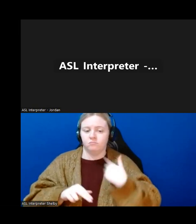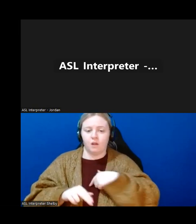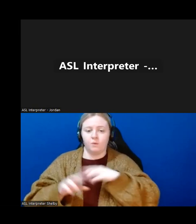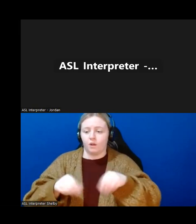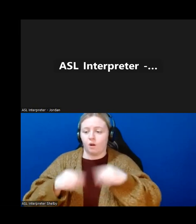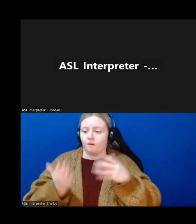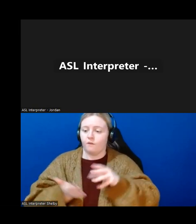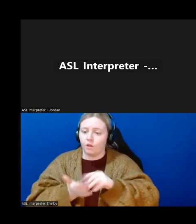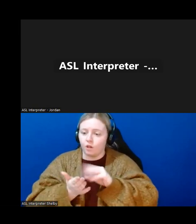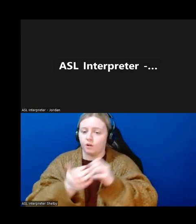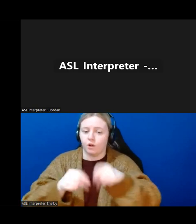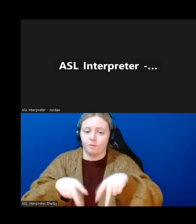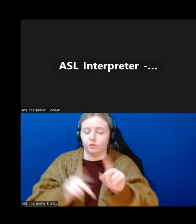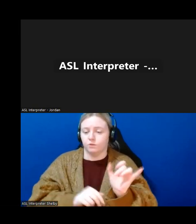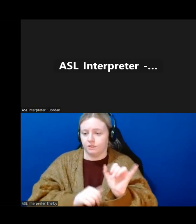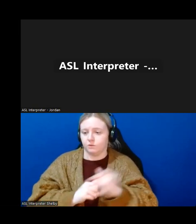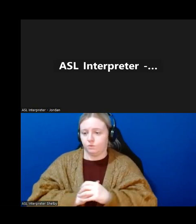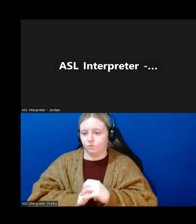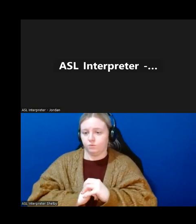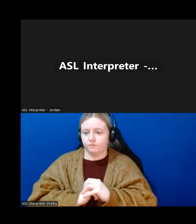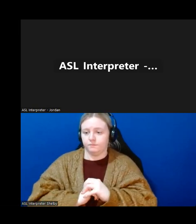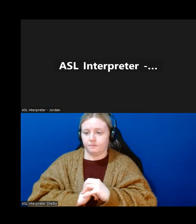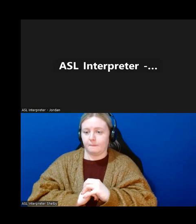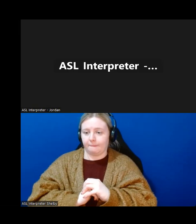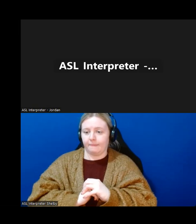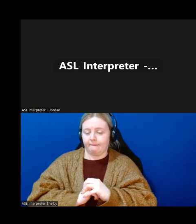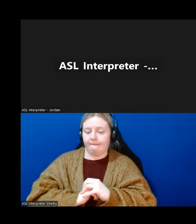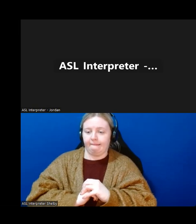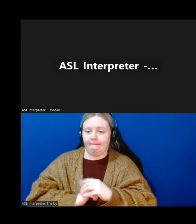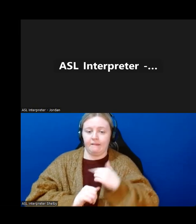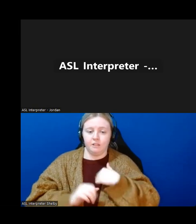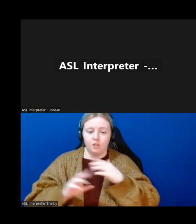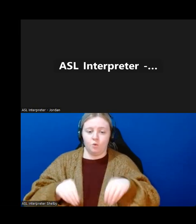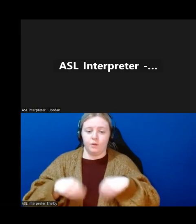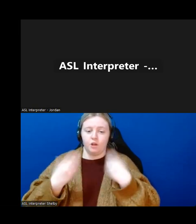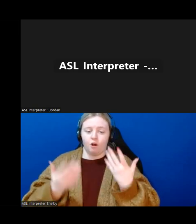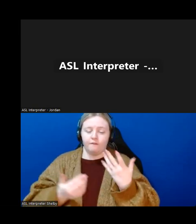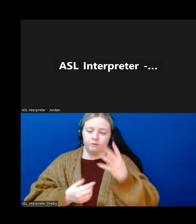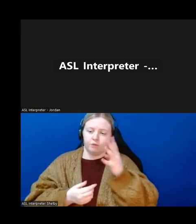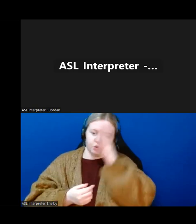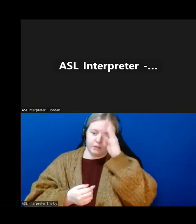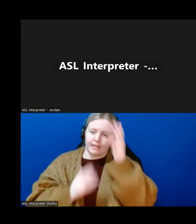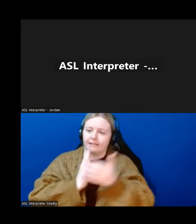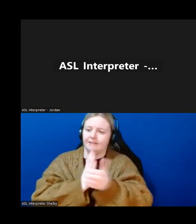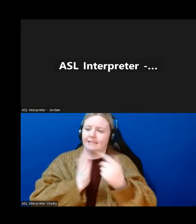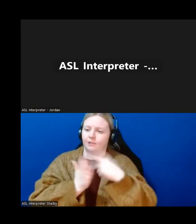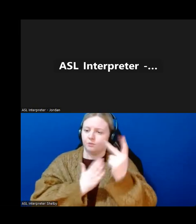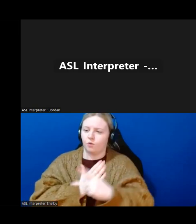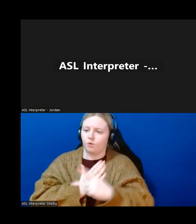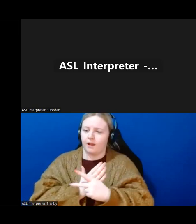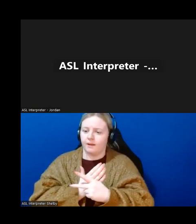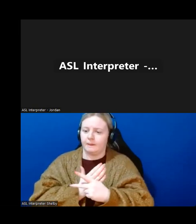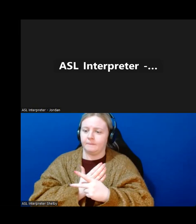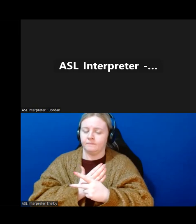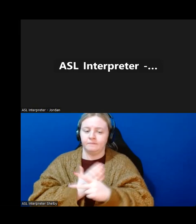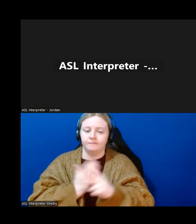learning opportunities as well. So we offer a creative skills program that allows people to dig in